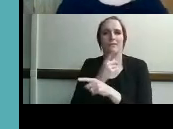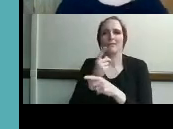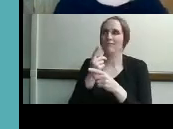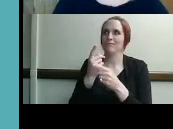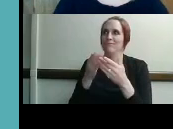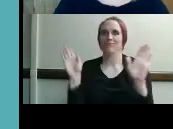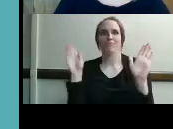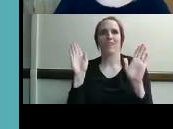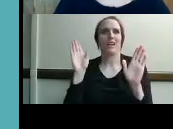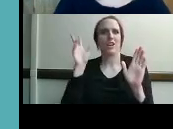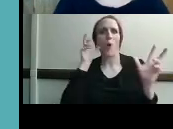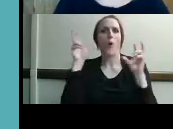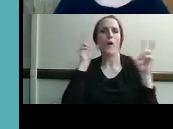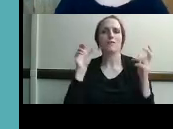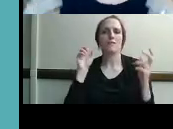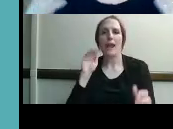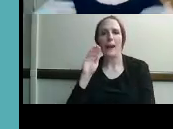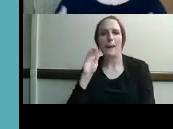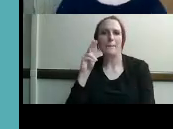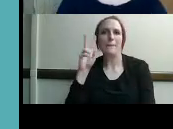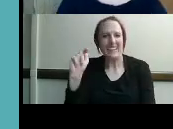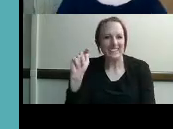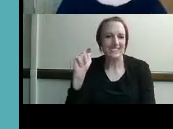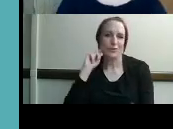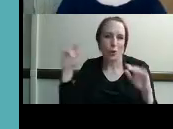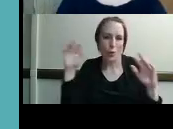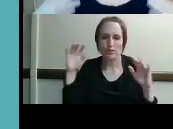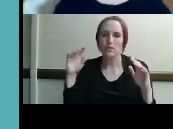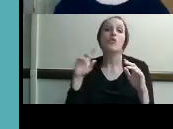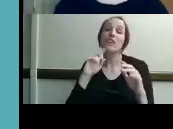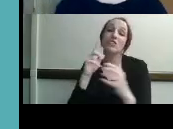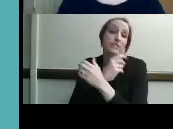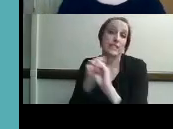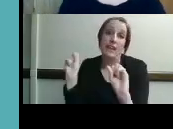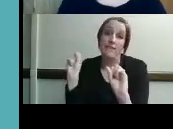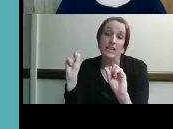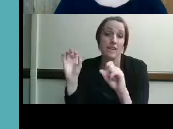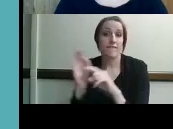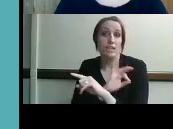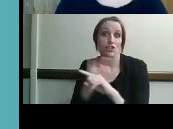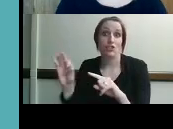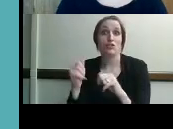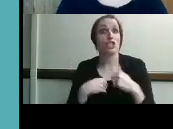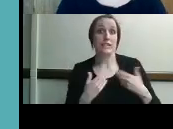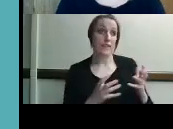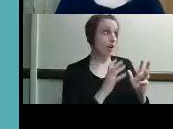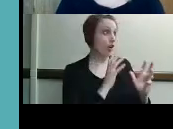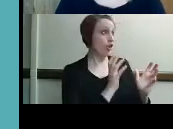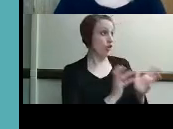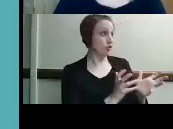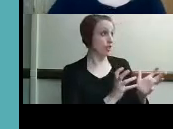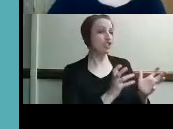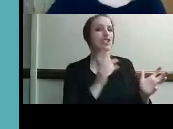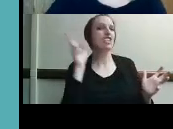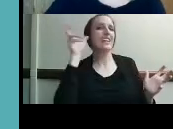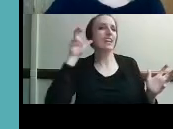feature so to speak um so that when she is carrying on a conversation she's also able to hear the noises going on around her for